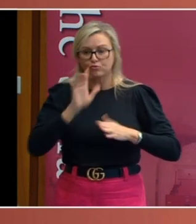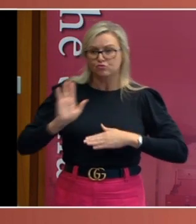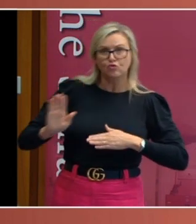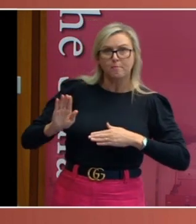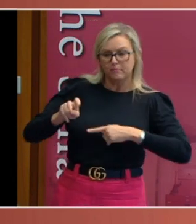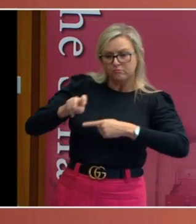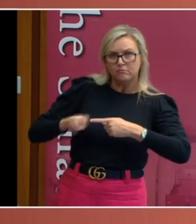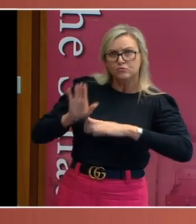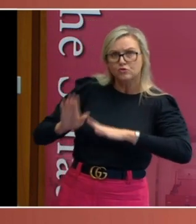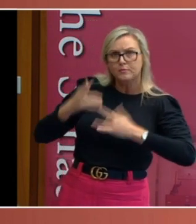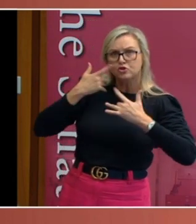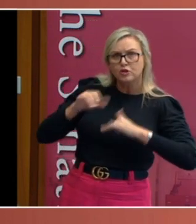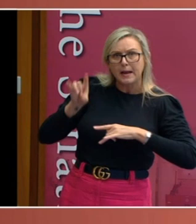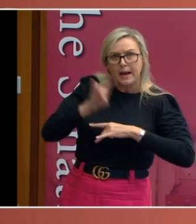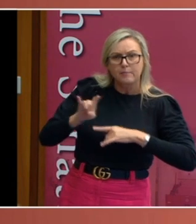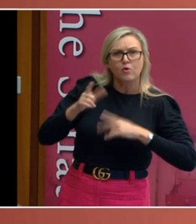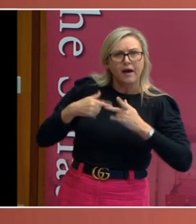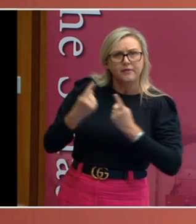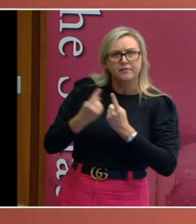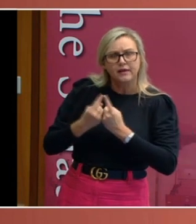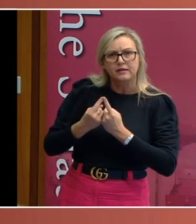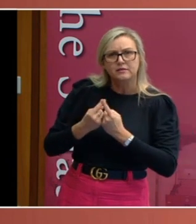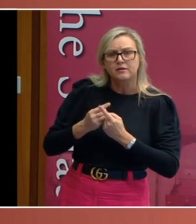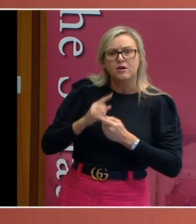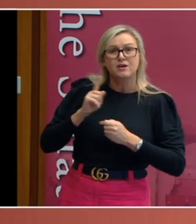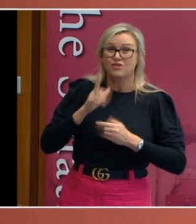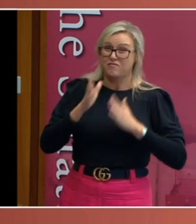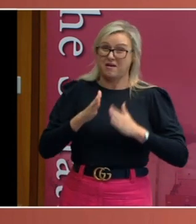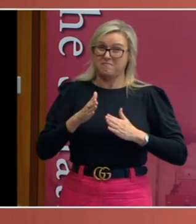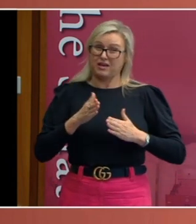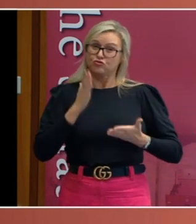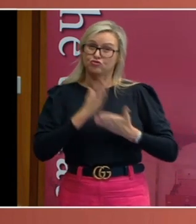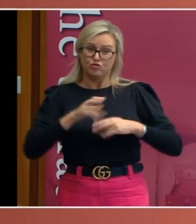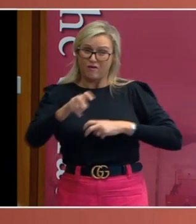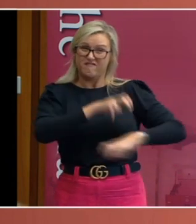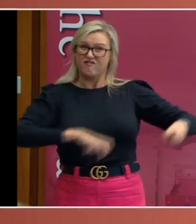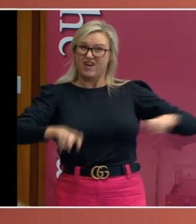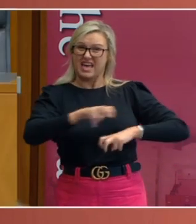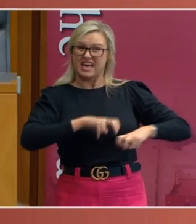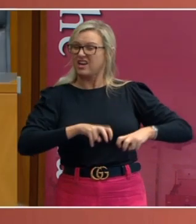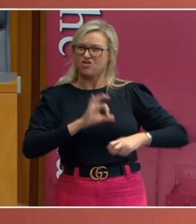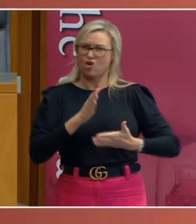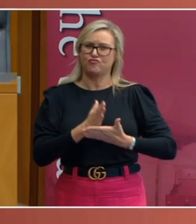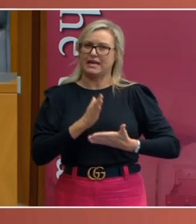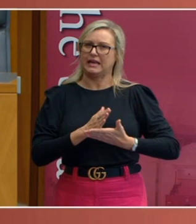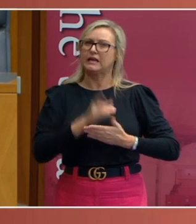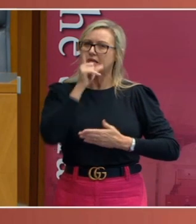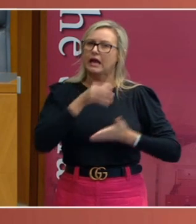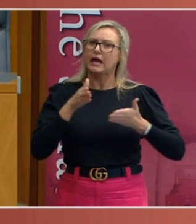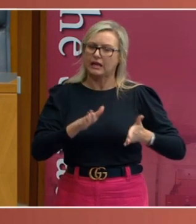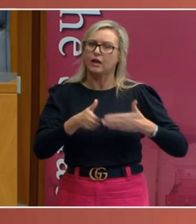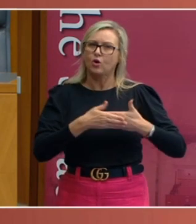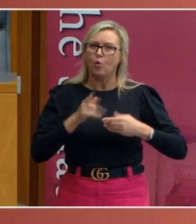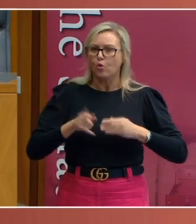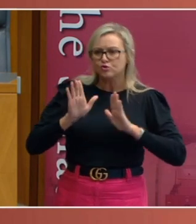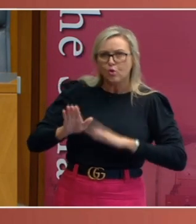cross state borders. And none of this could happen if absolutely free meant absolutely free. So it's clear from the text